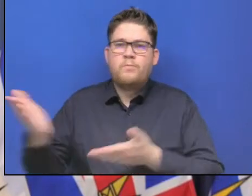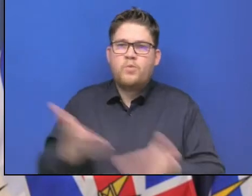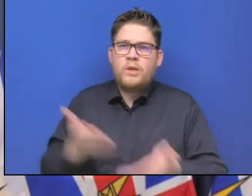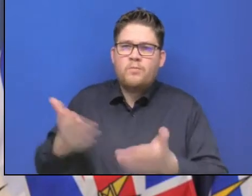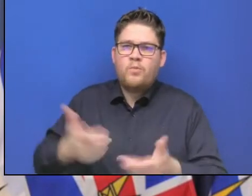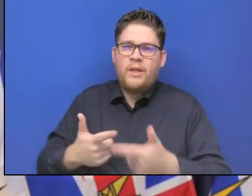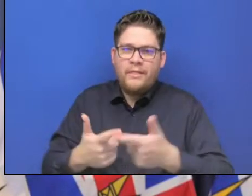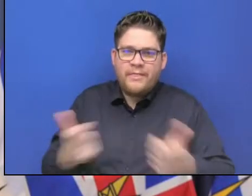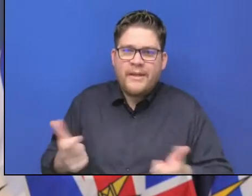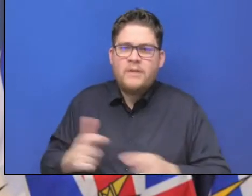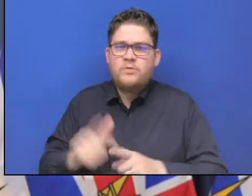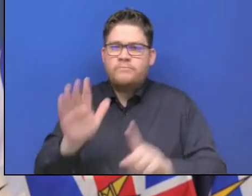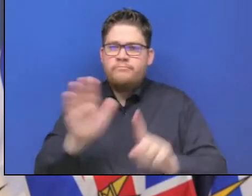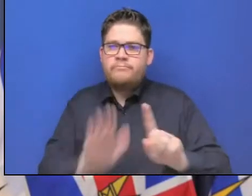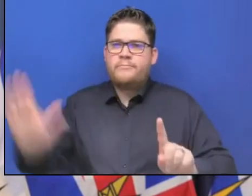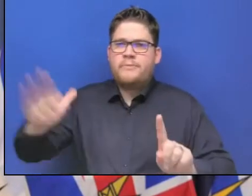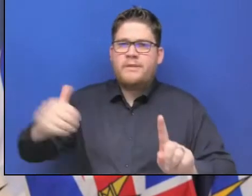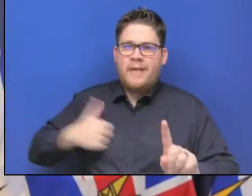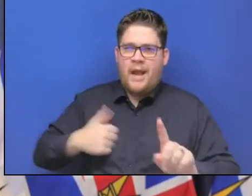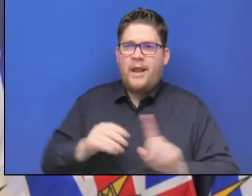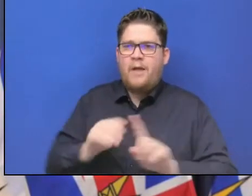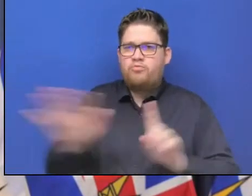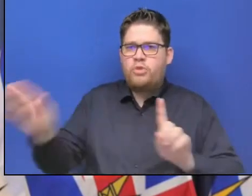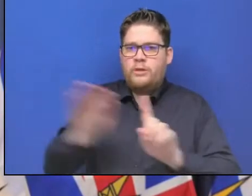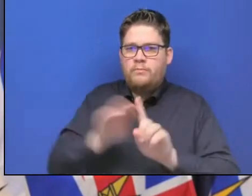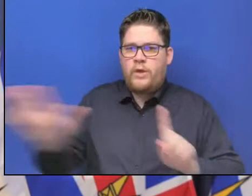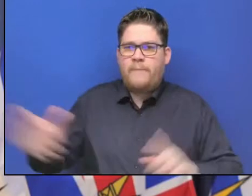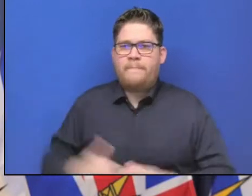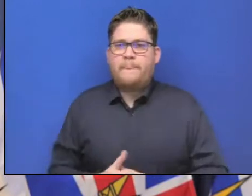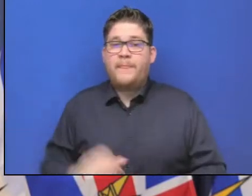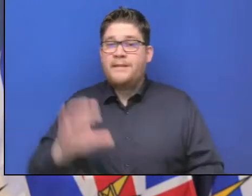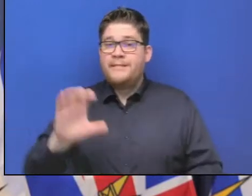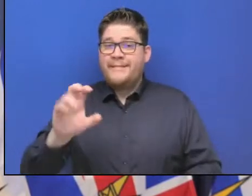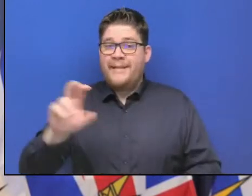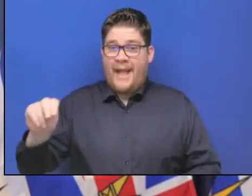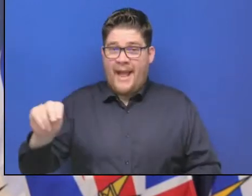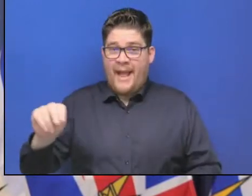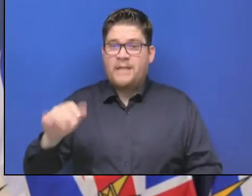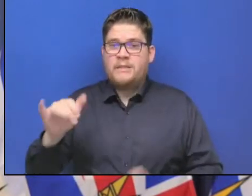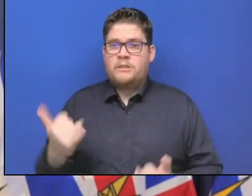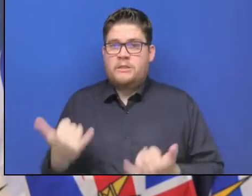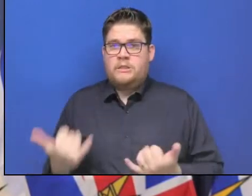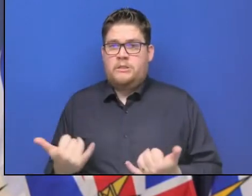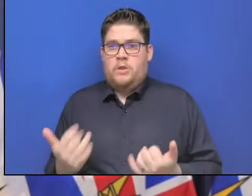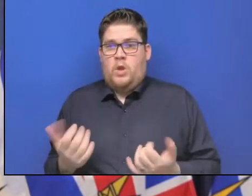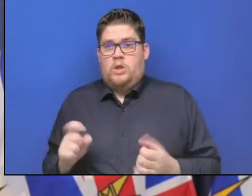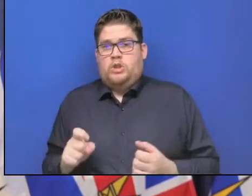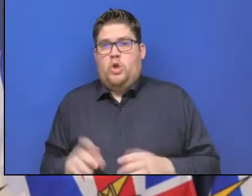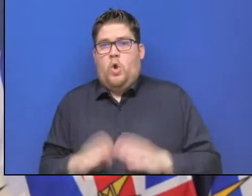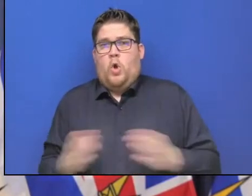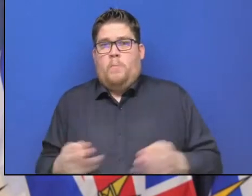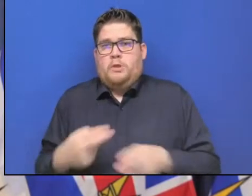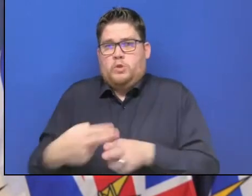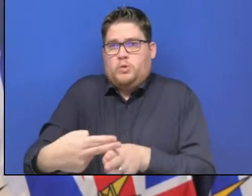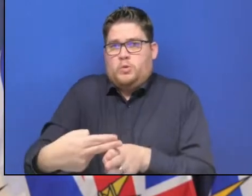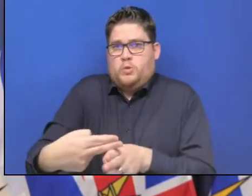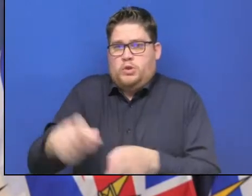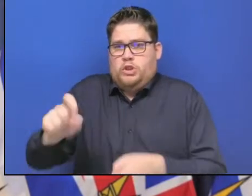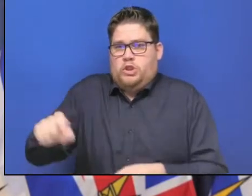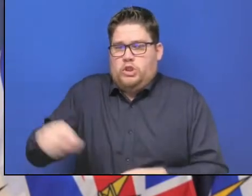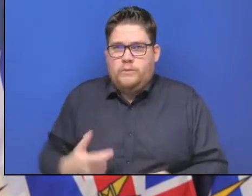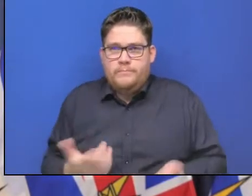CN's update that they expect to be back in operation shortly is also good news to have that second national railway